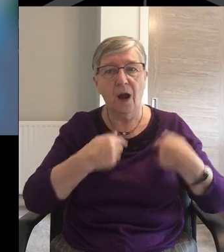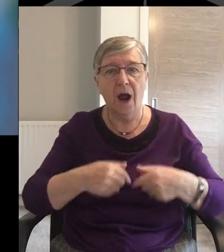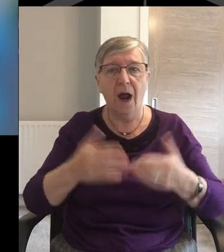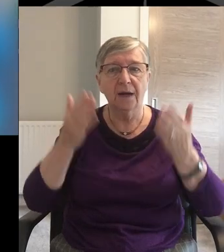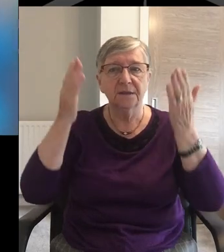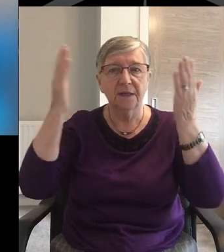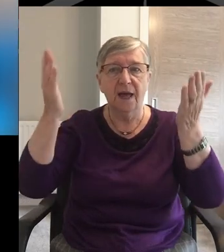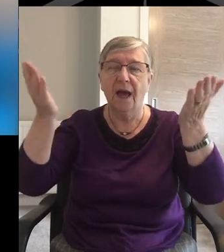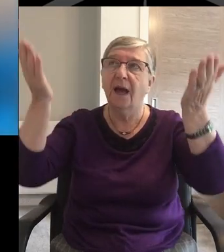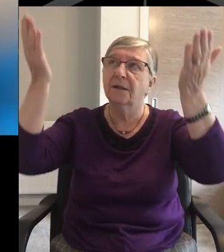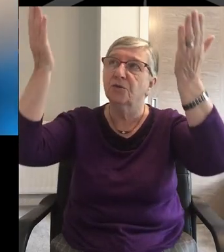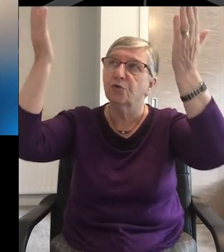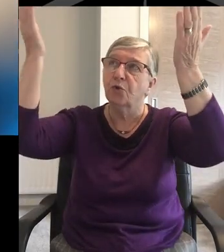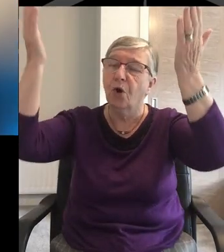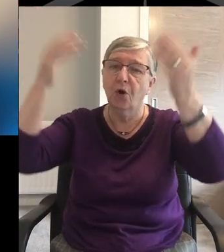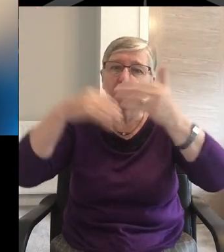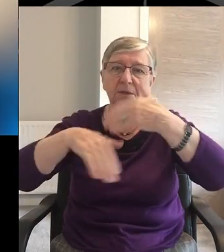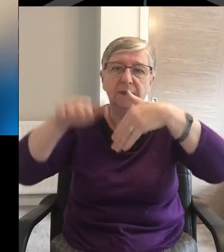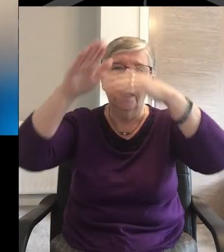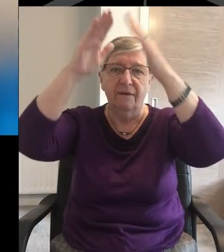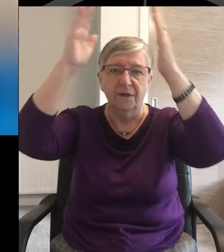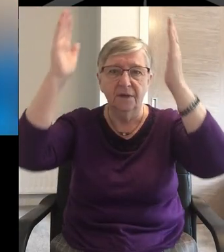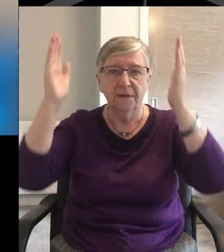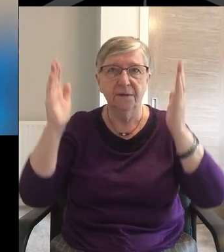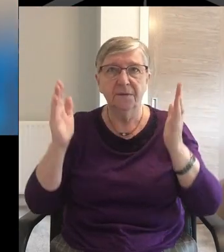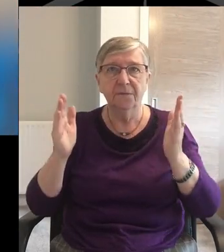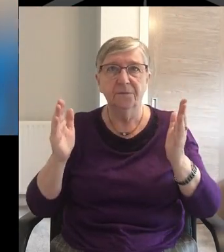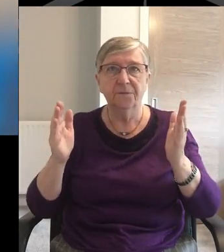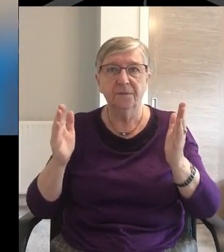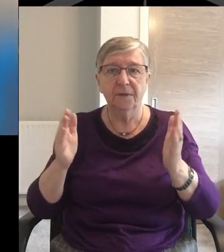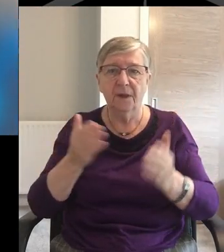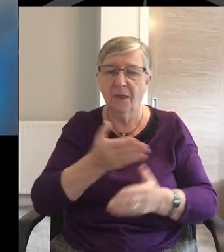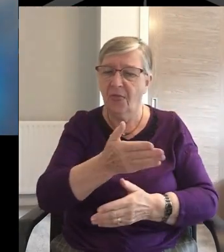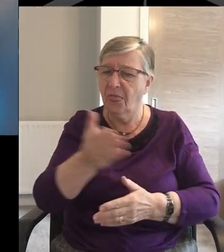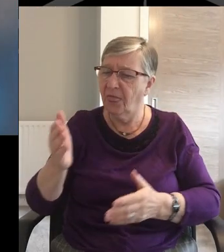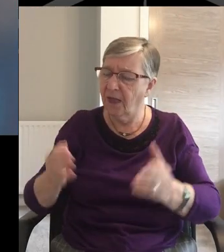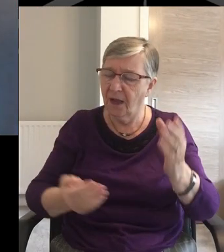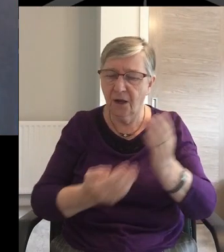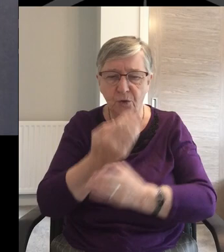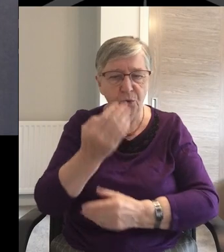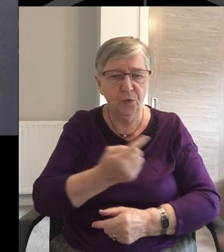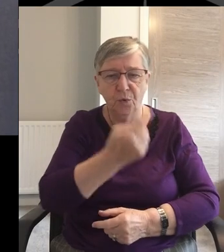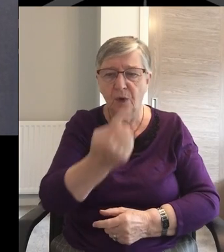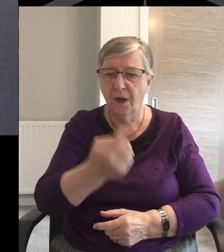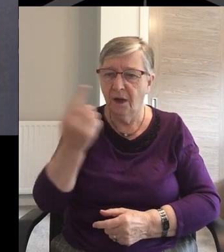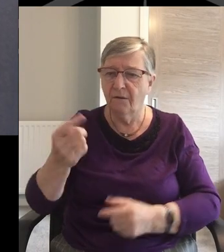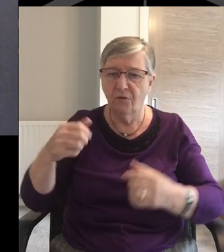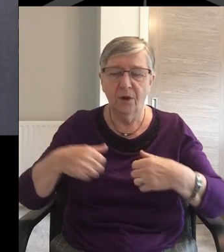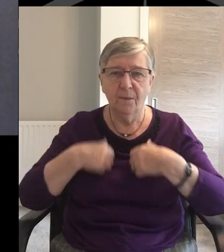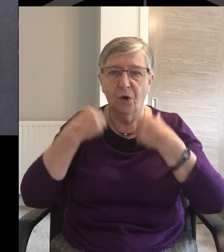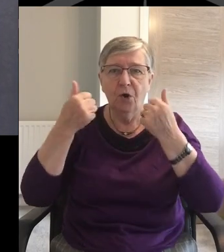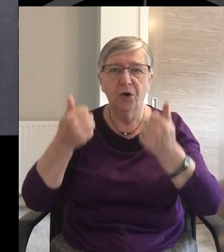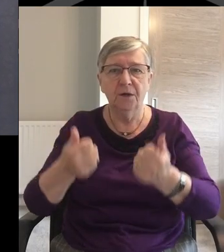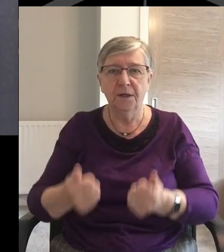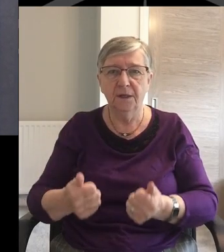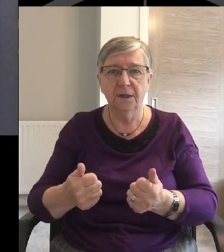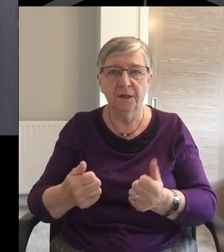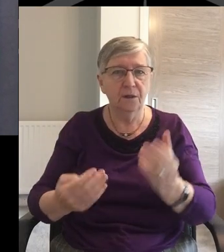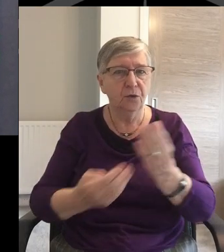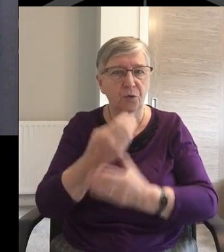hands to God in heaven They are new every morning